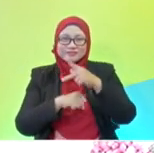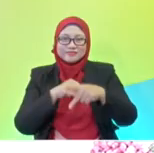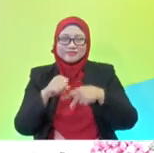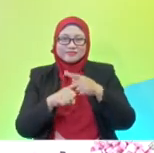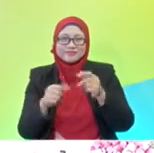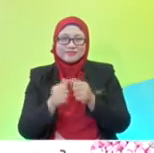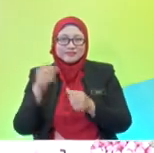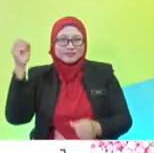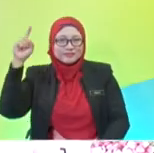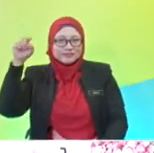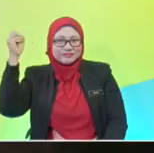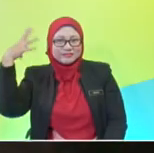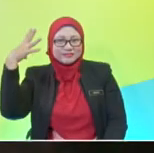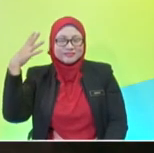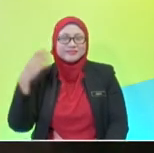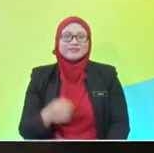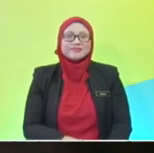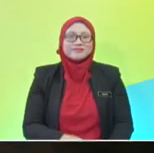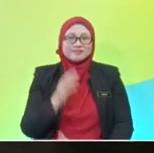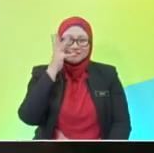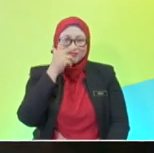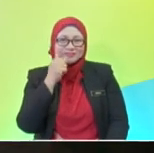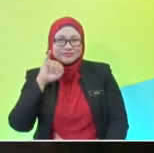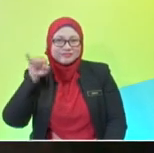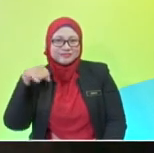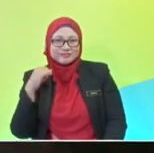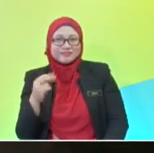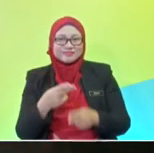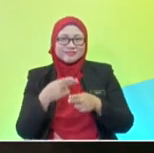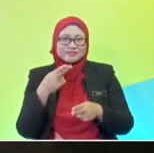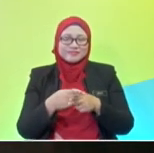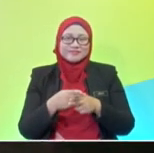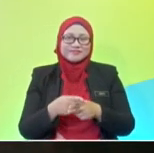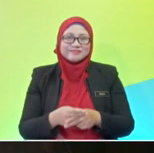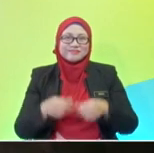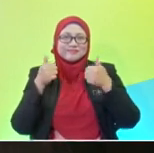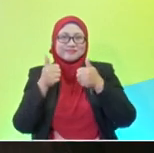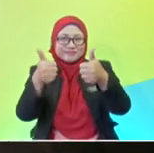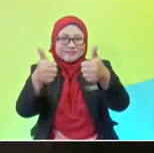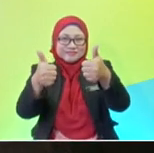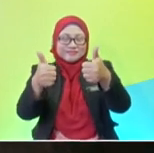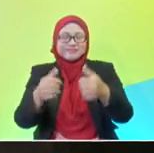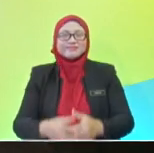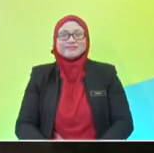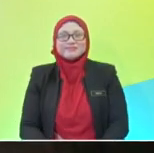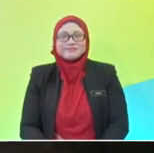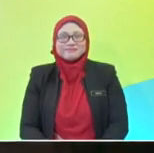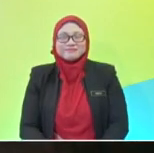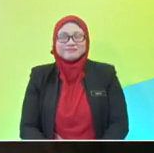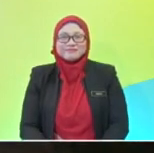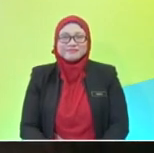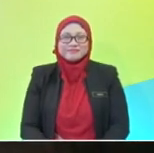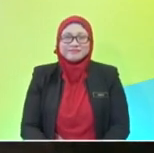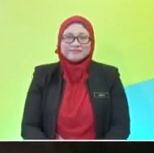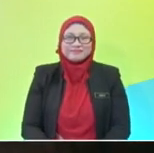Jupiter is the name. Well done! Thumbs up for Shafiqah, everyone! Wow! That was fun! That